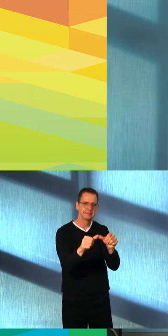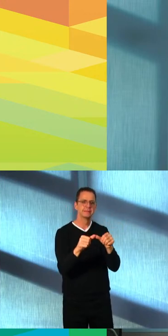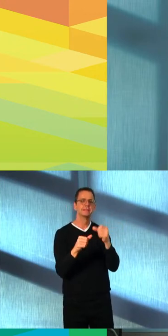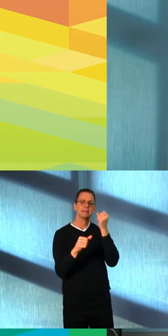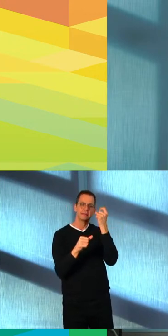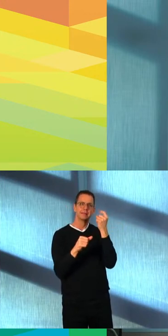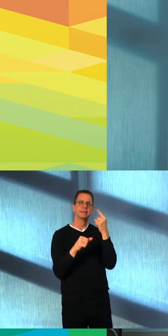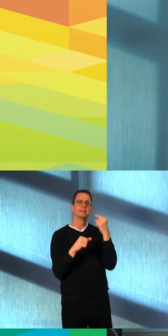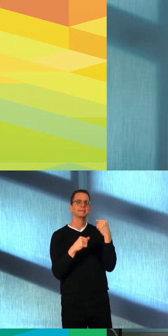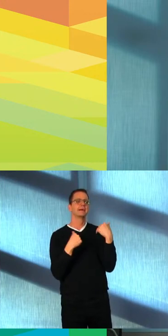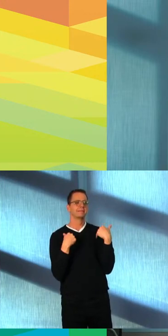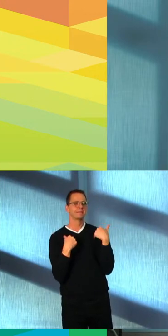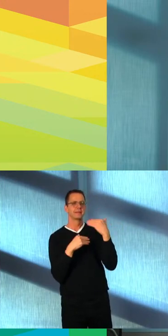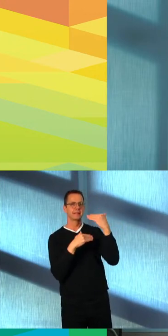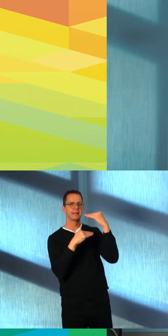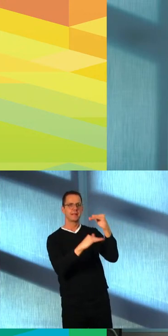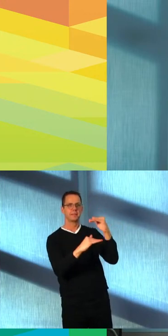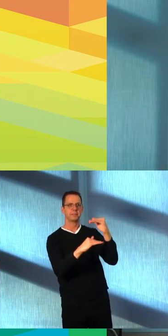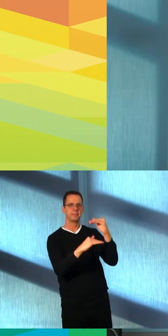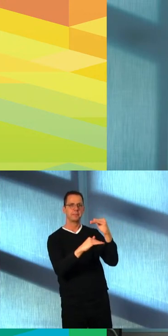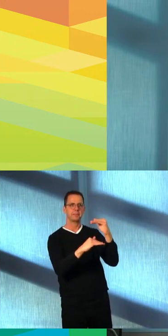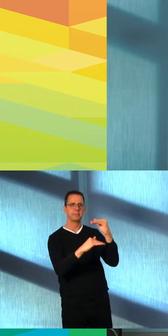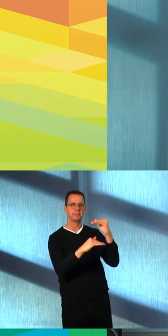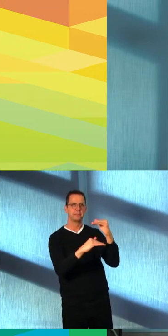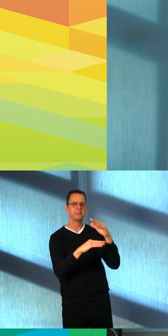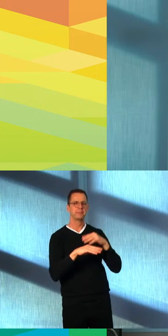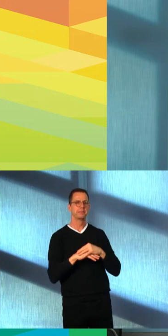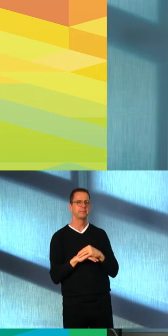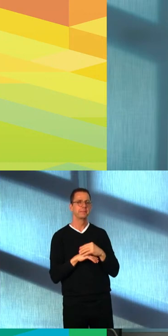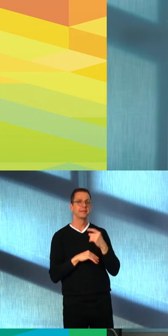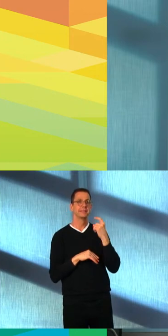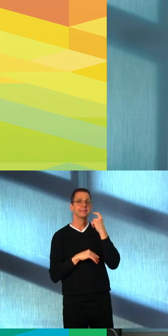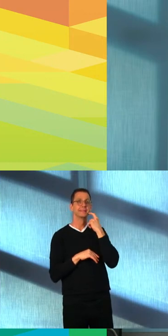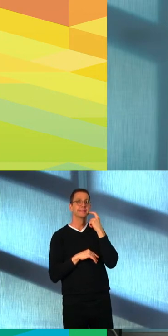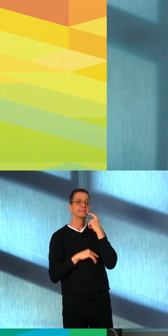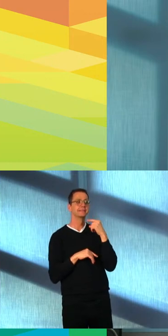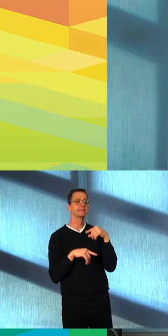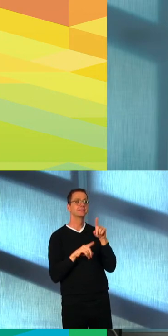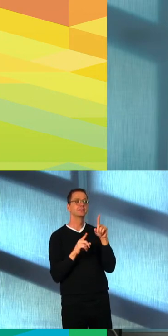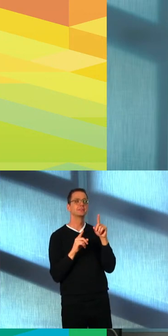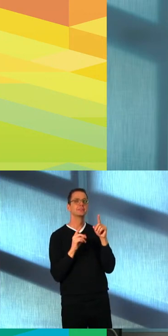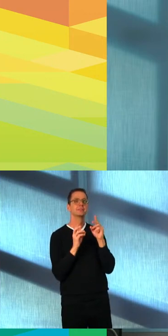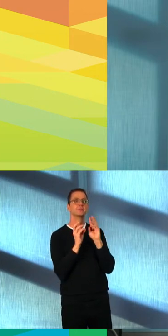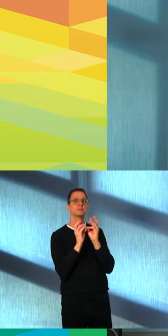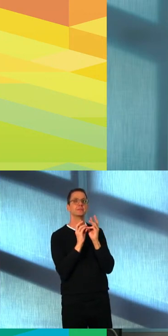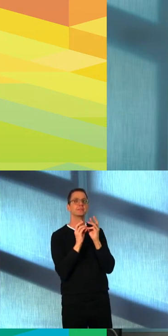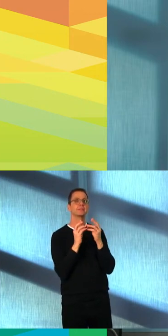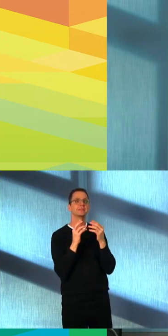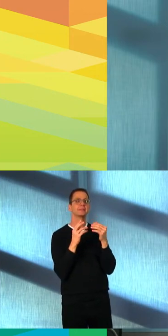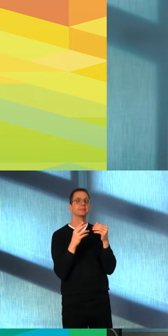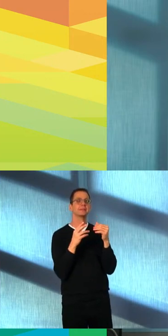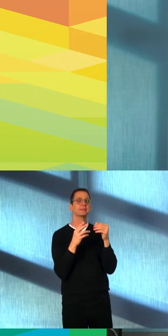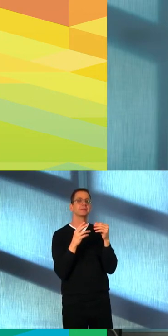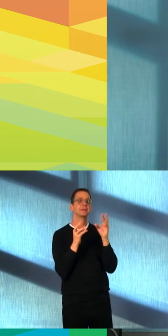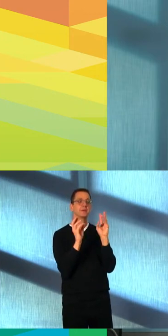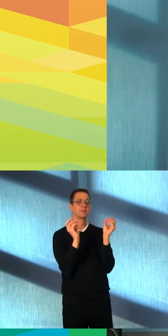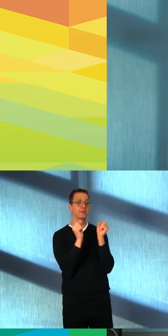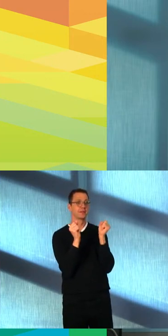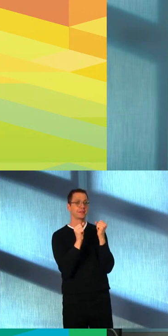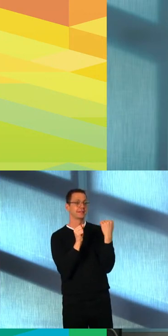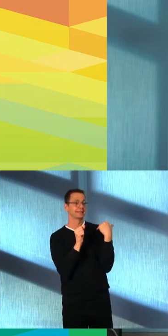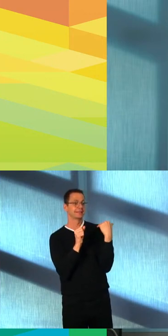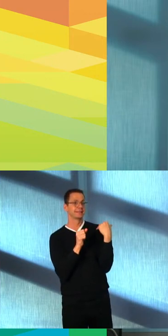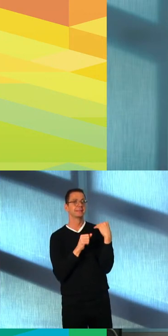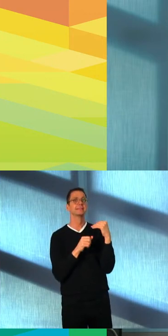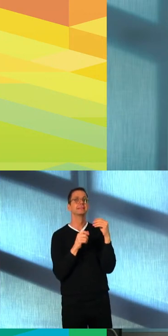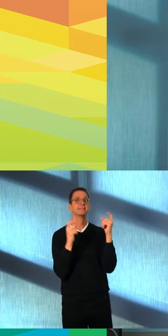enable Edmontonians to experience the outdoors with much needed diversions in a safe way. And on behalf of my